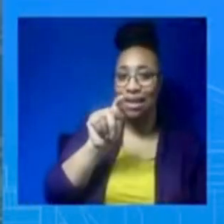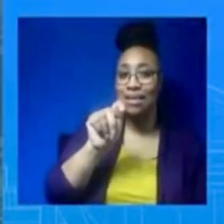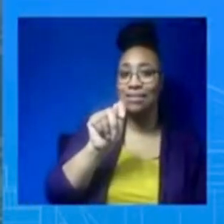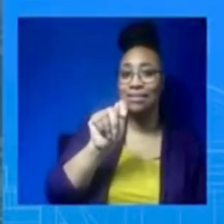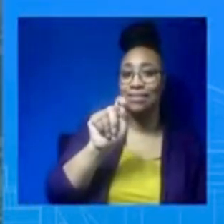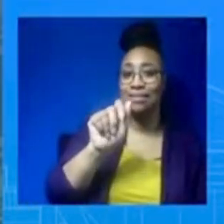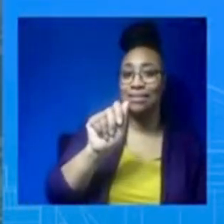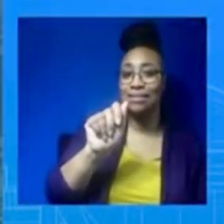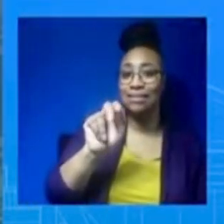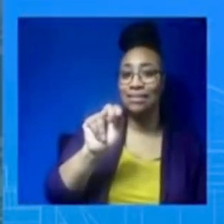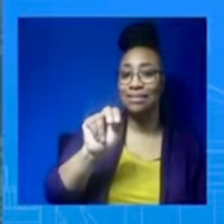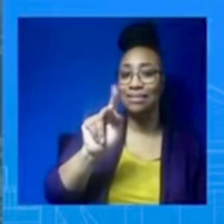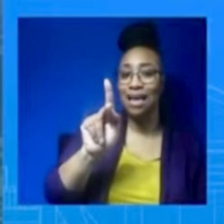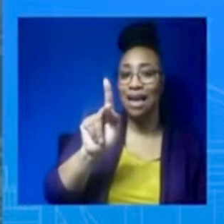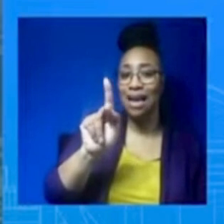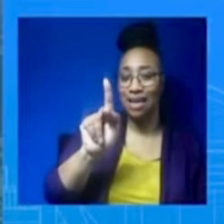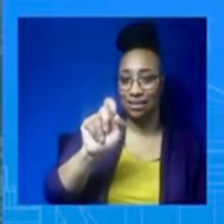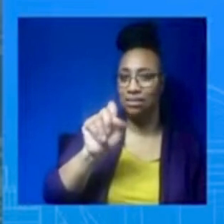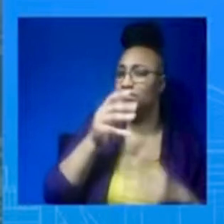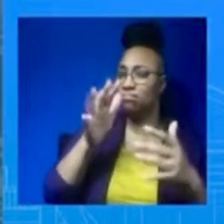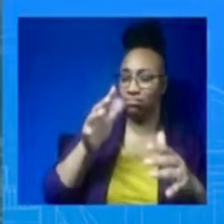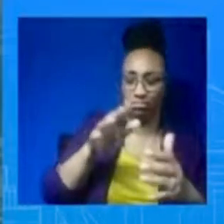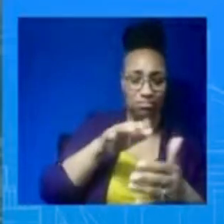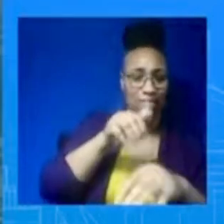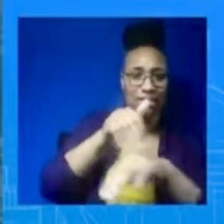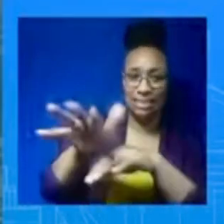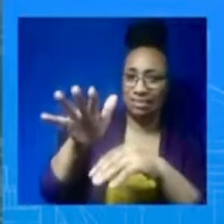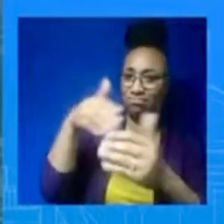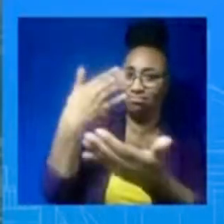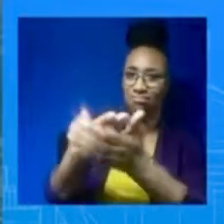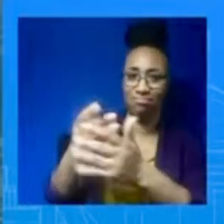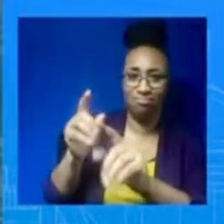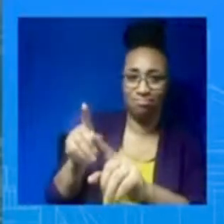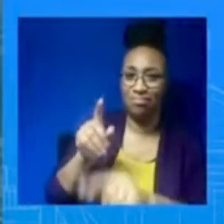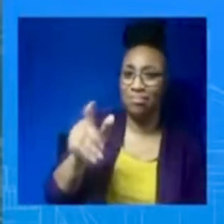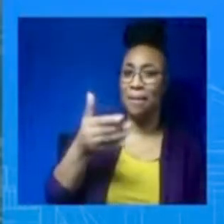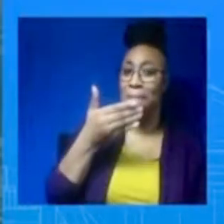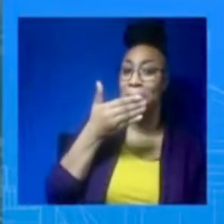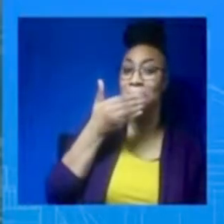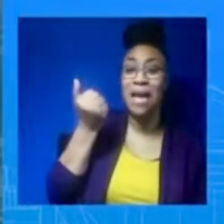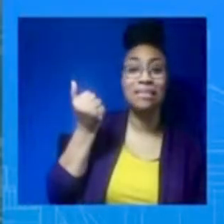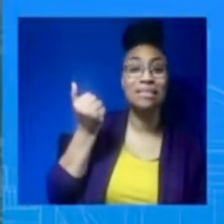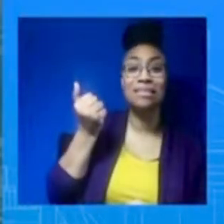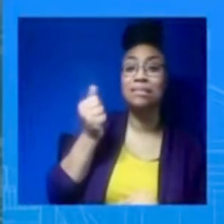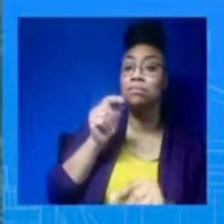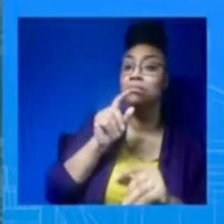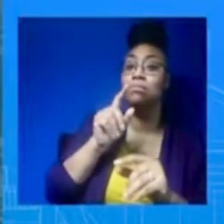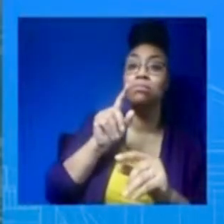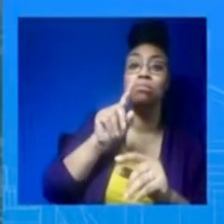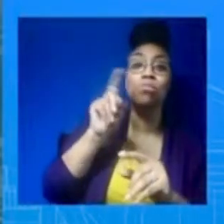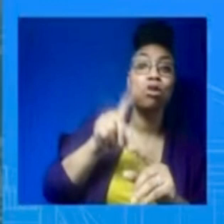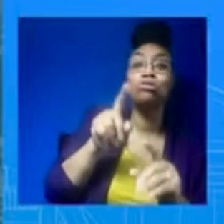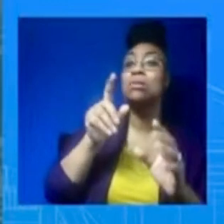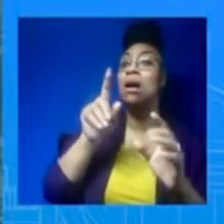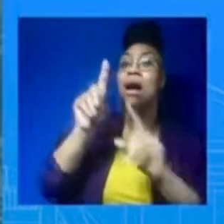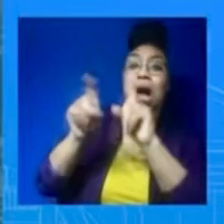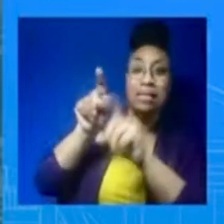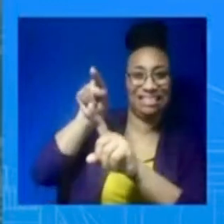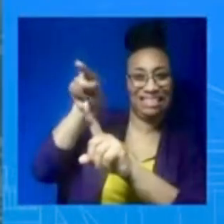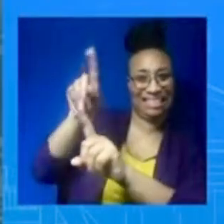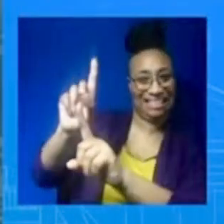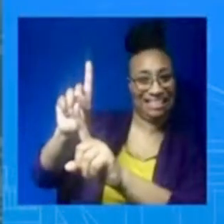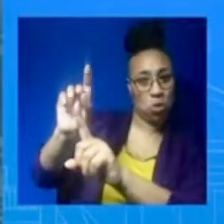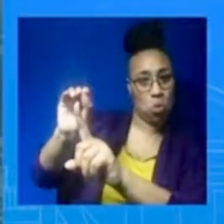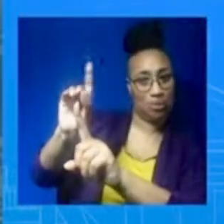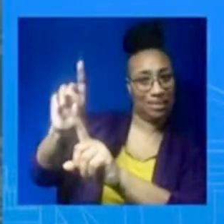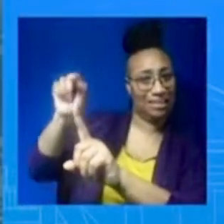That's a better question for the Defense Department. I'd refer you to those guys. But it's going to be many months before they can be contracted for, built